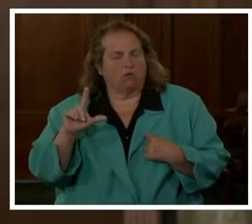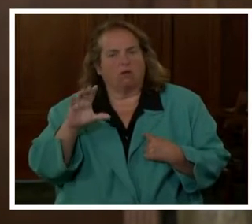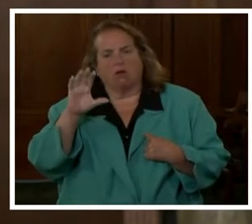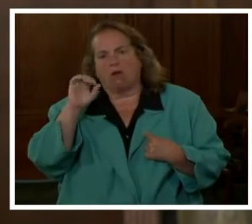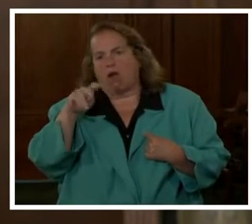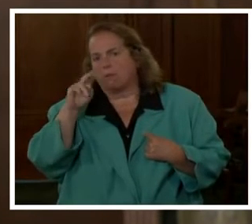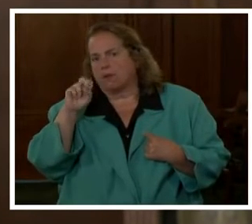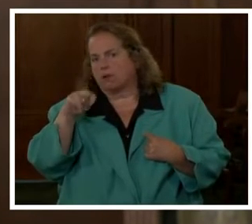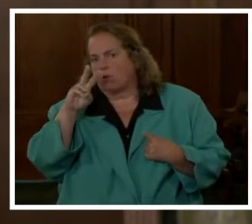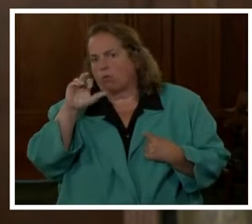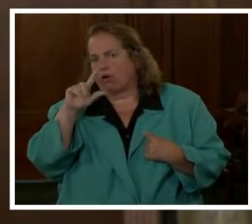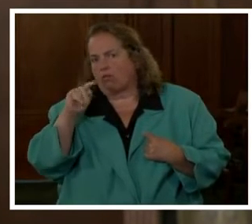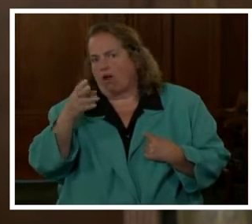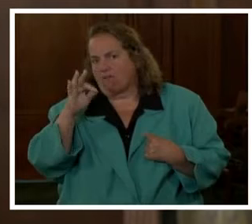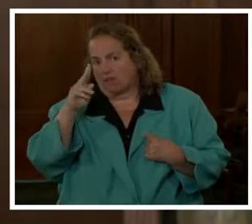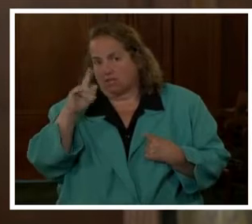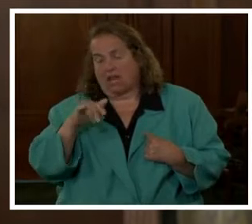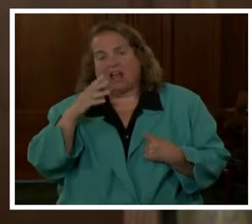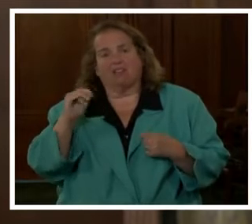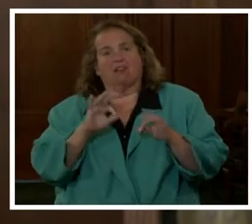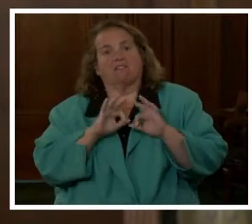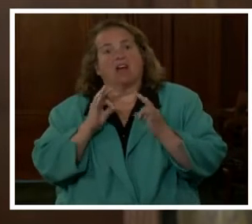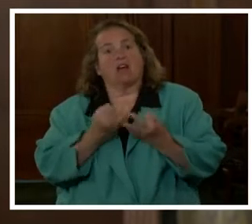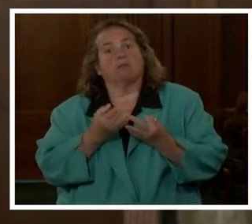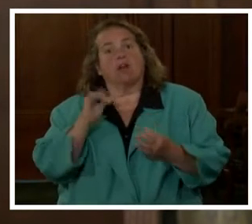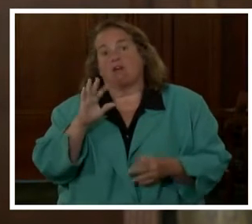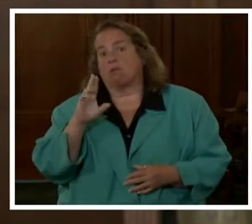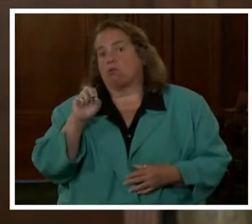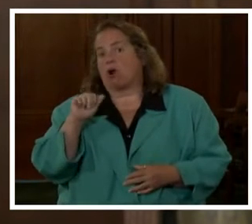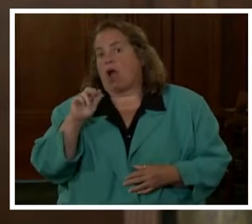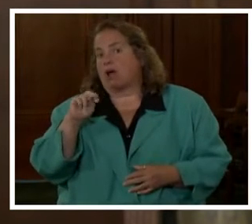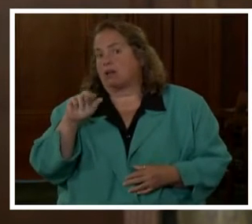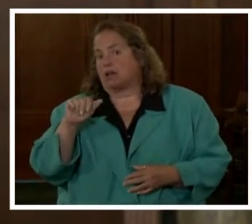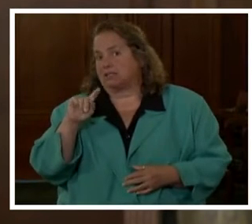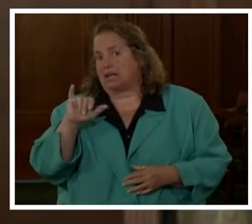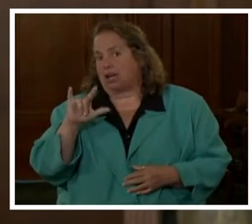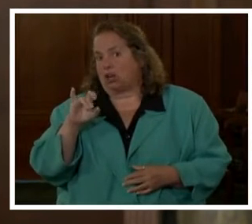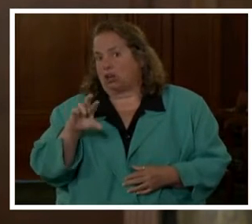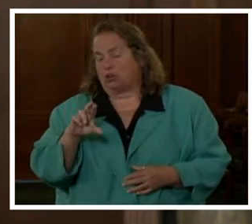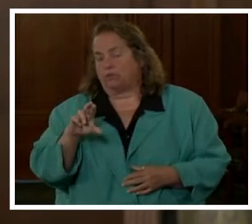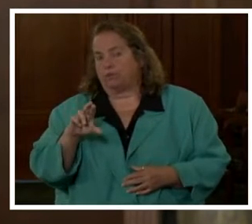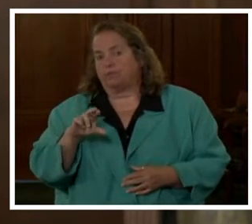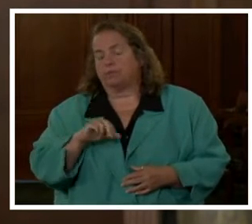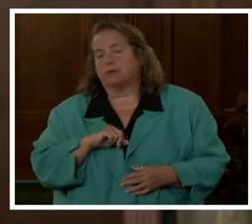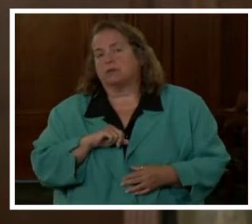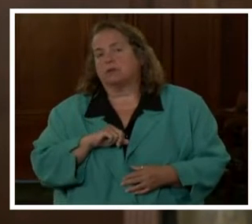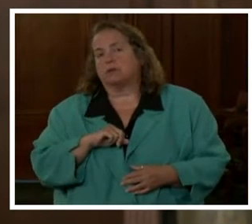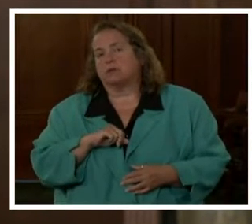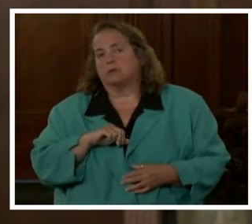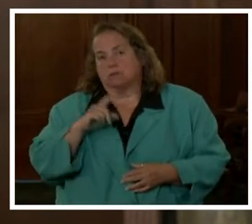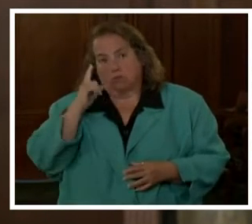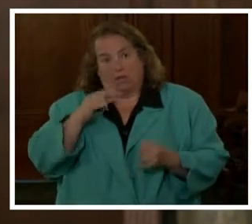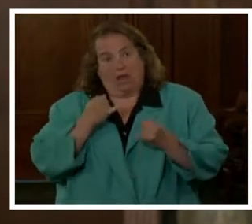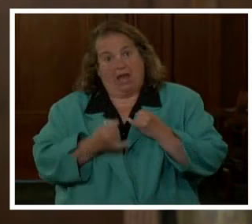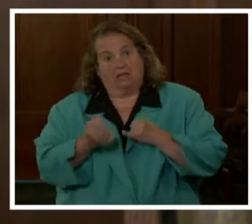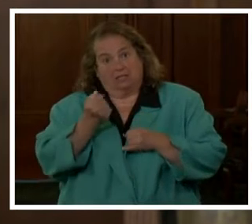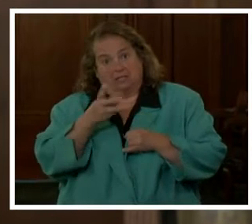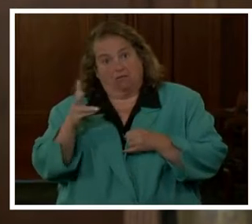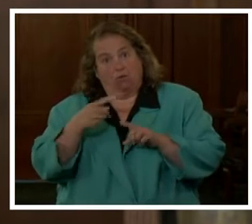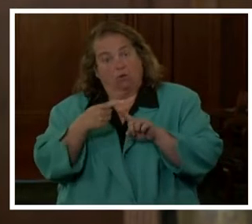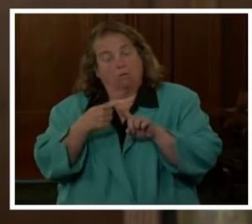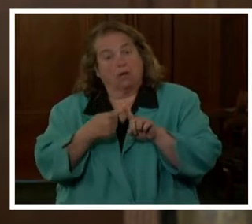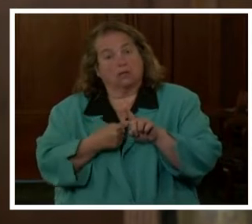of Kentucky and the family of Brianna Taylor. For the last several months,